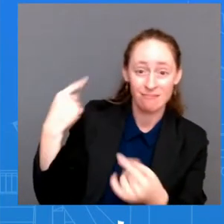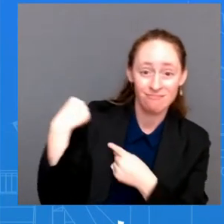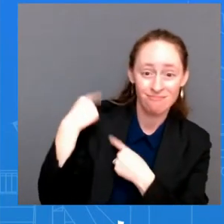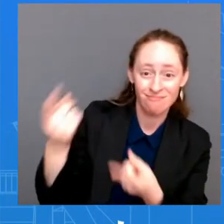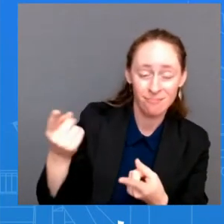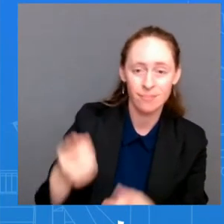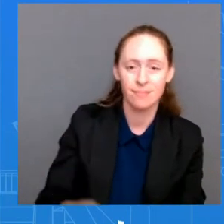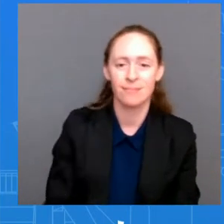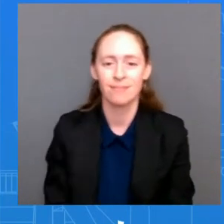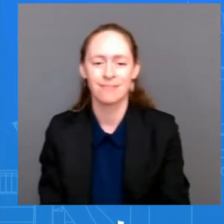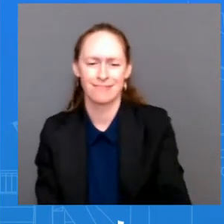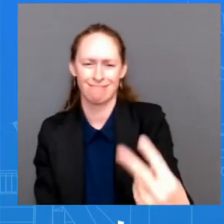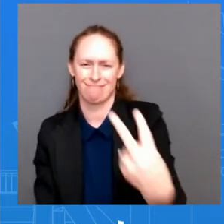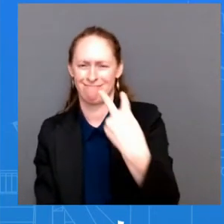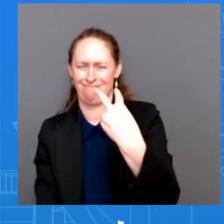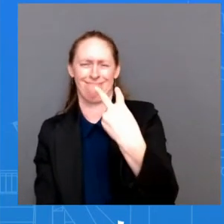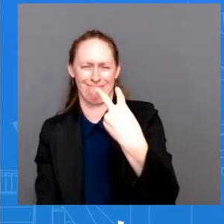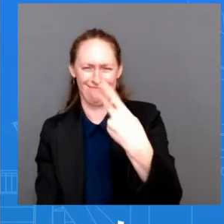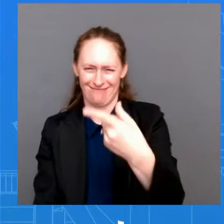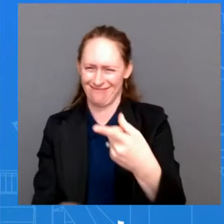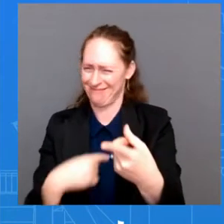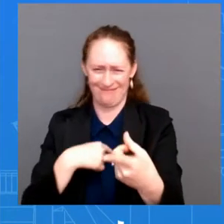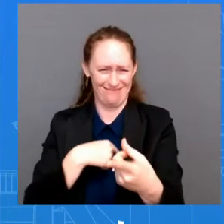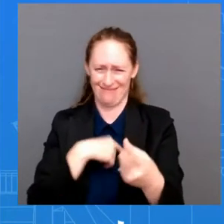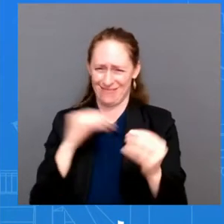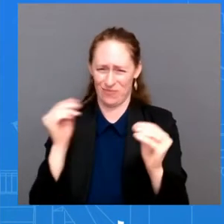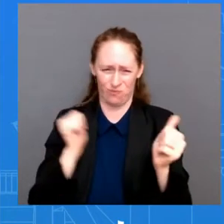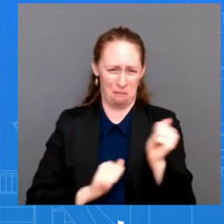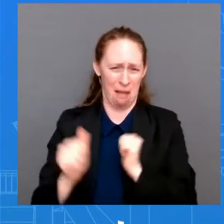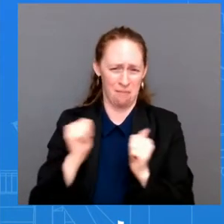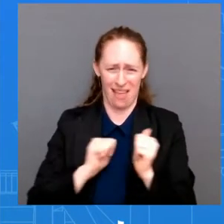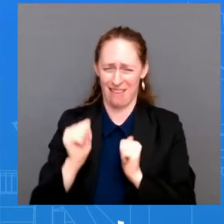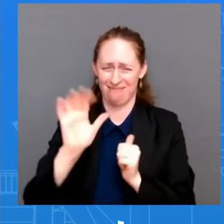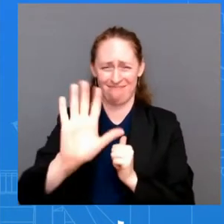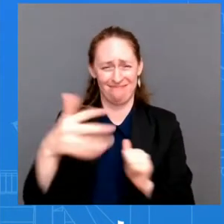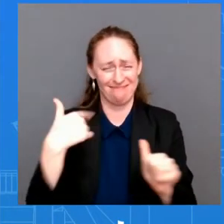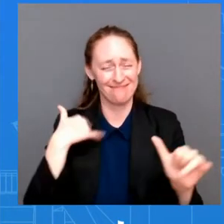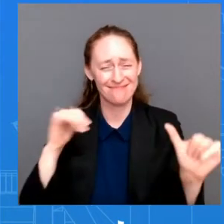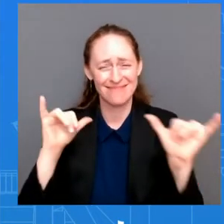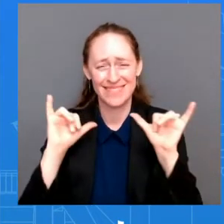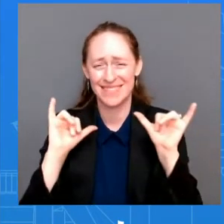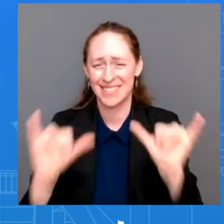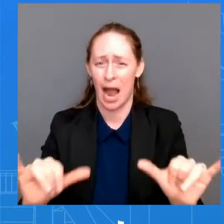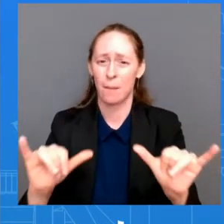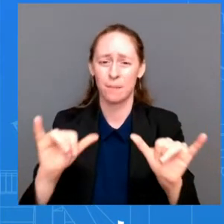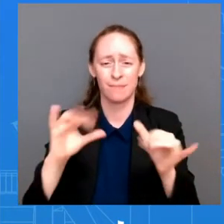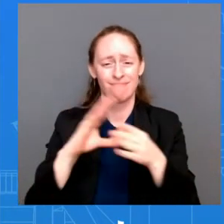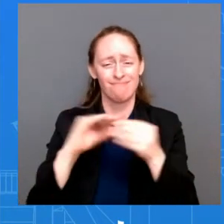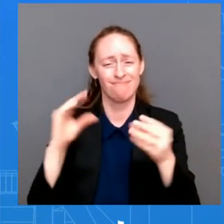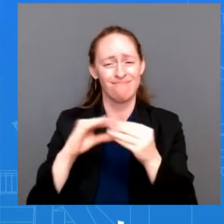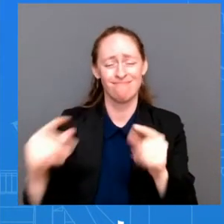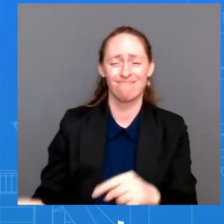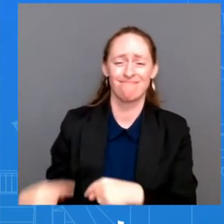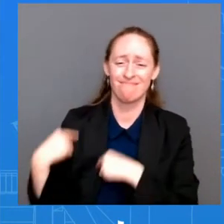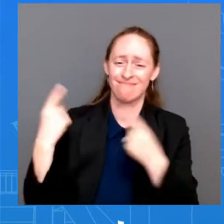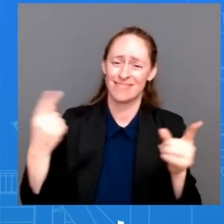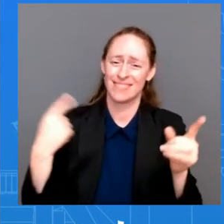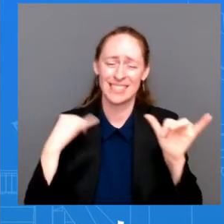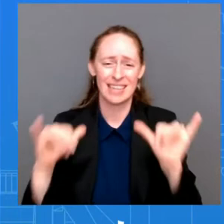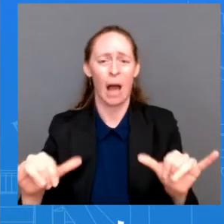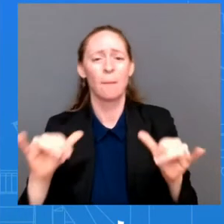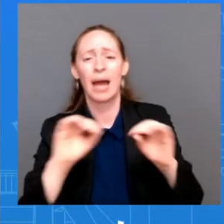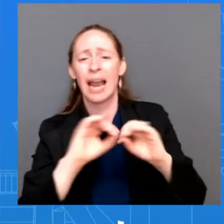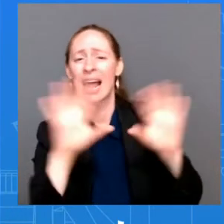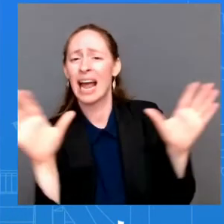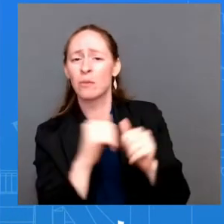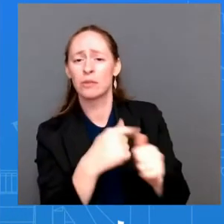we have been nothing but clear with the Chinese about where we stand on the issues